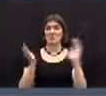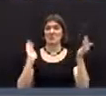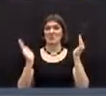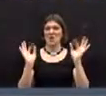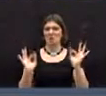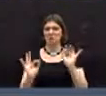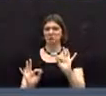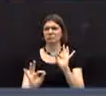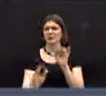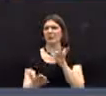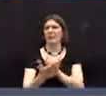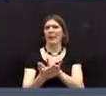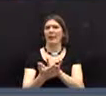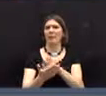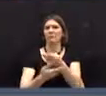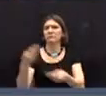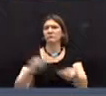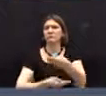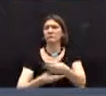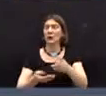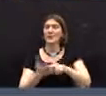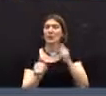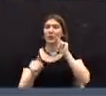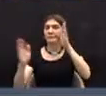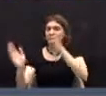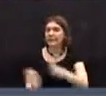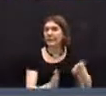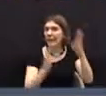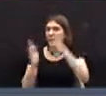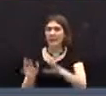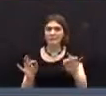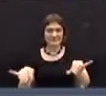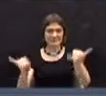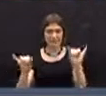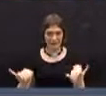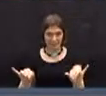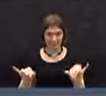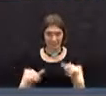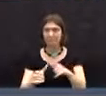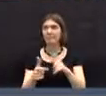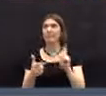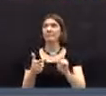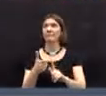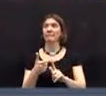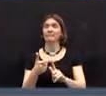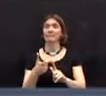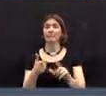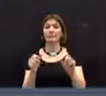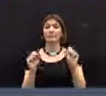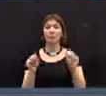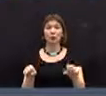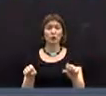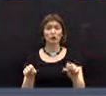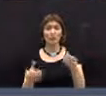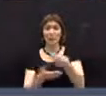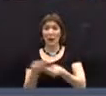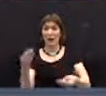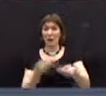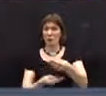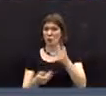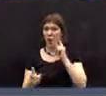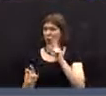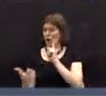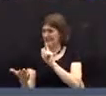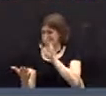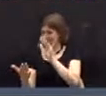It would allow all the planning of the board to stay in place. The budget that you have worked